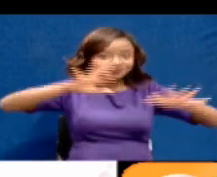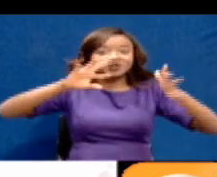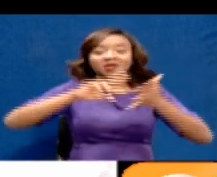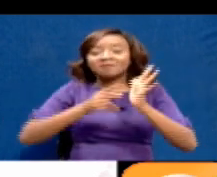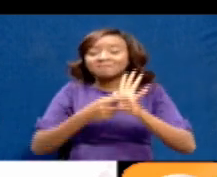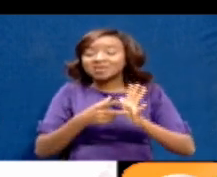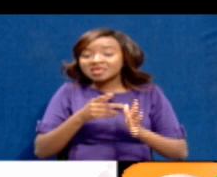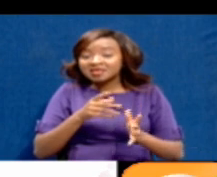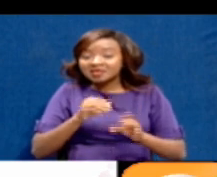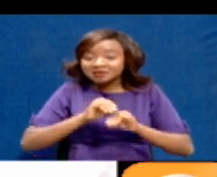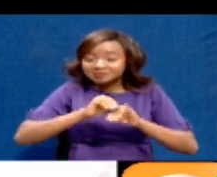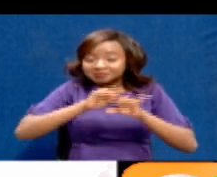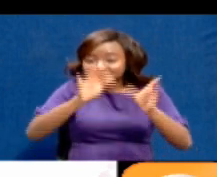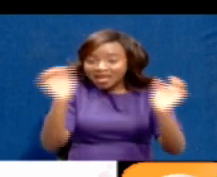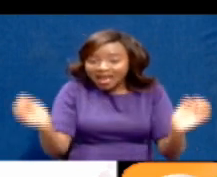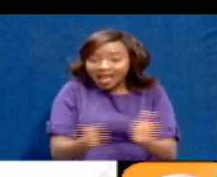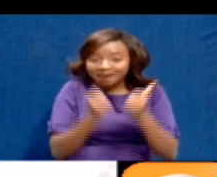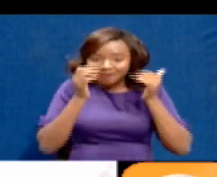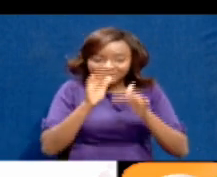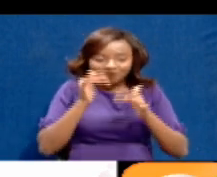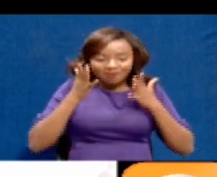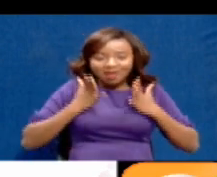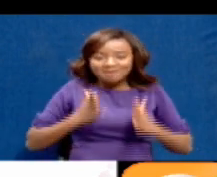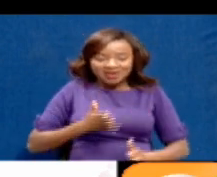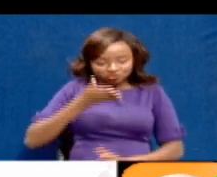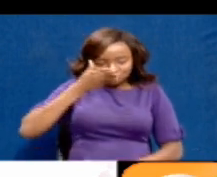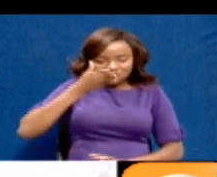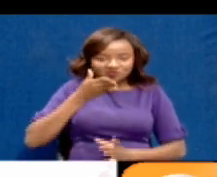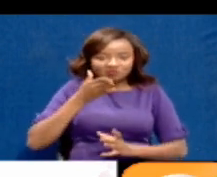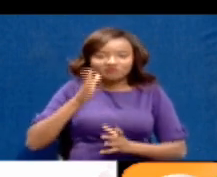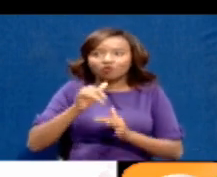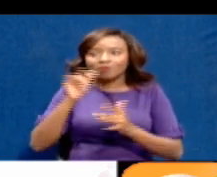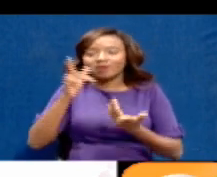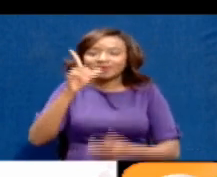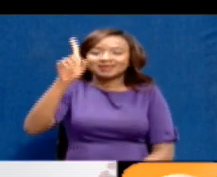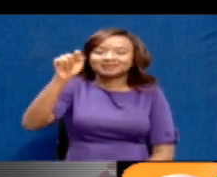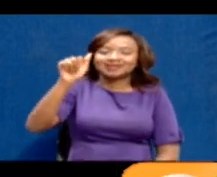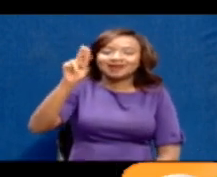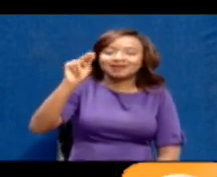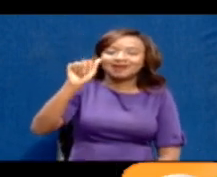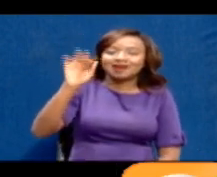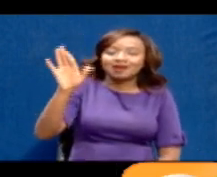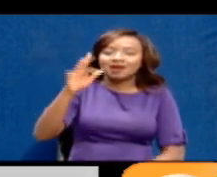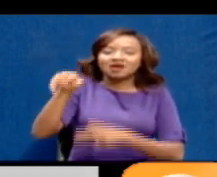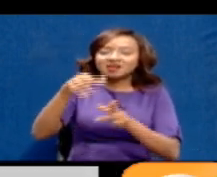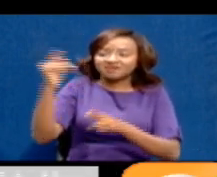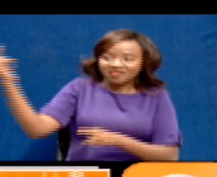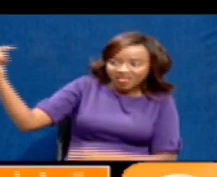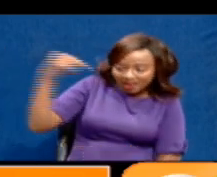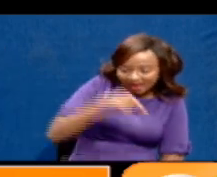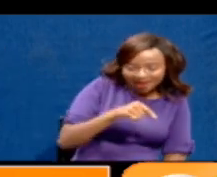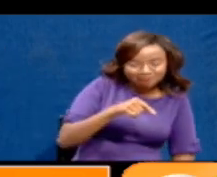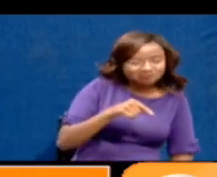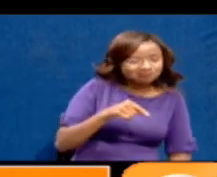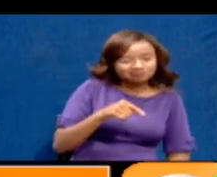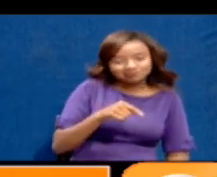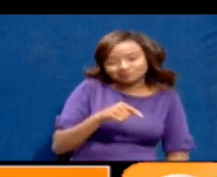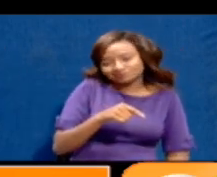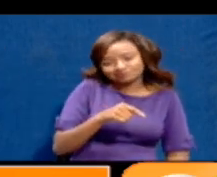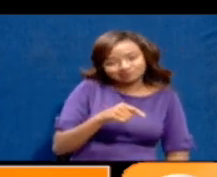happen from someone outside Mombasa, I mean, maybe from Tana River coming to Kilifi. An infection